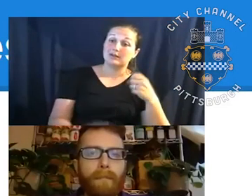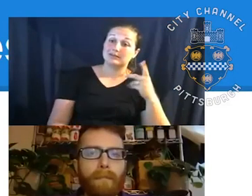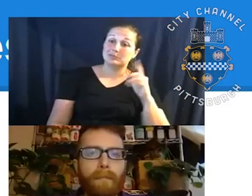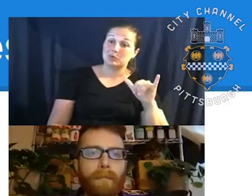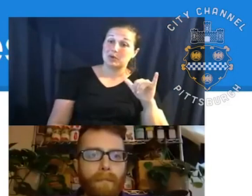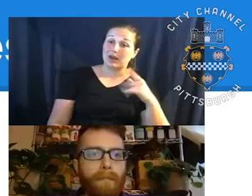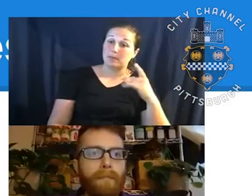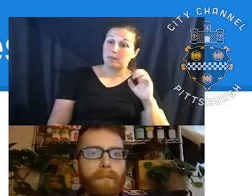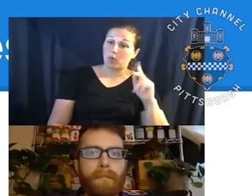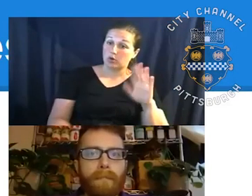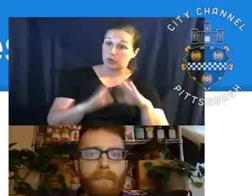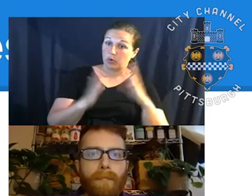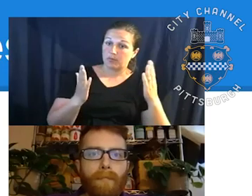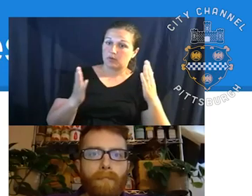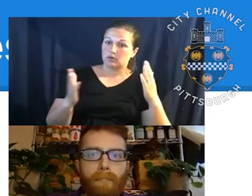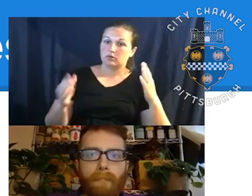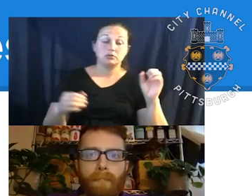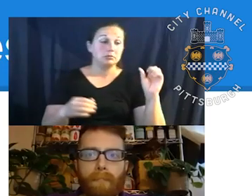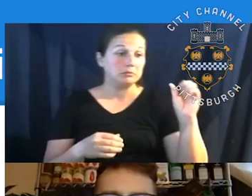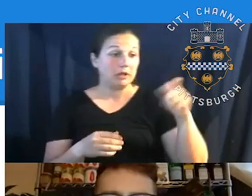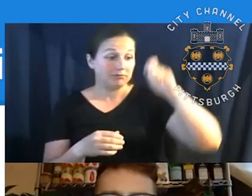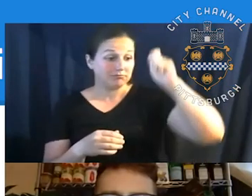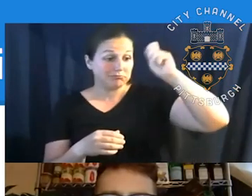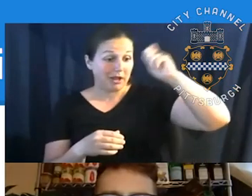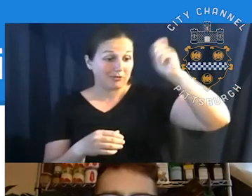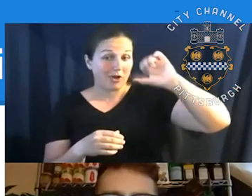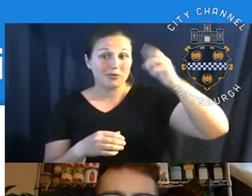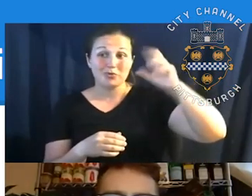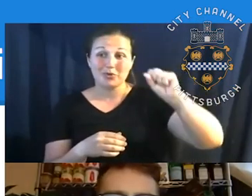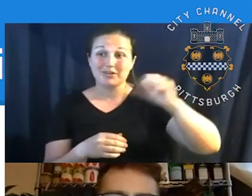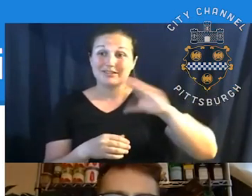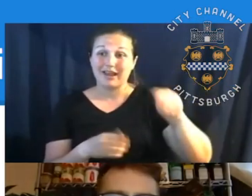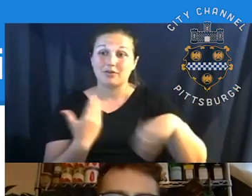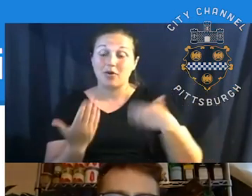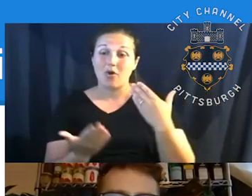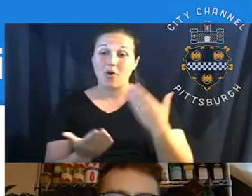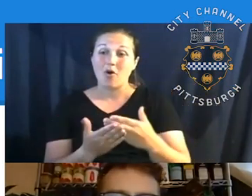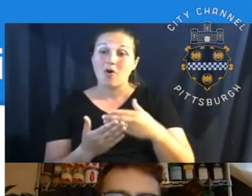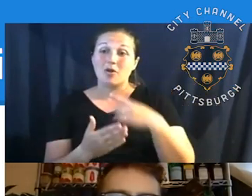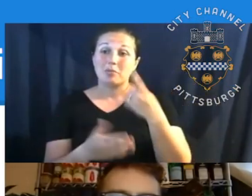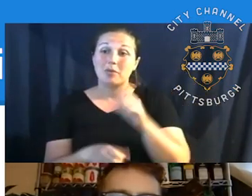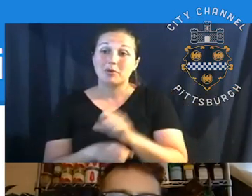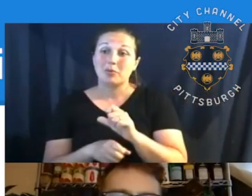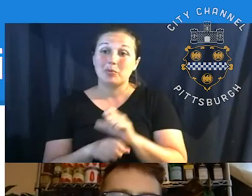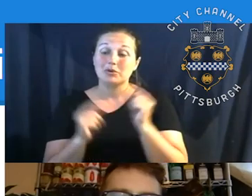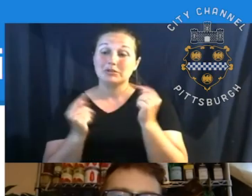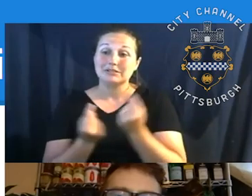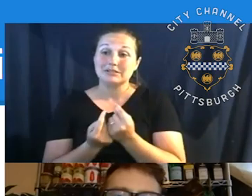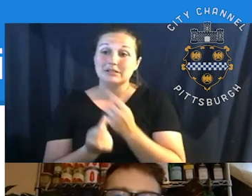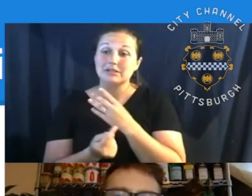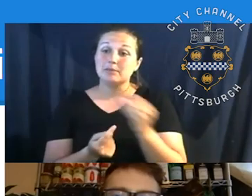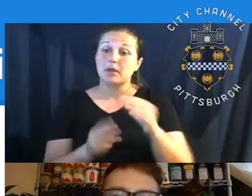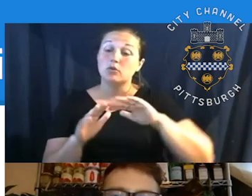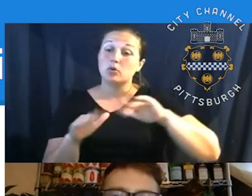Yeah, again, hats off to Chris and the whole of the public works team, as well as, uh, the aquatics, my